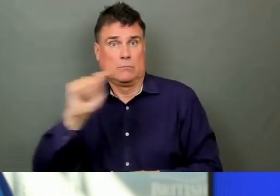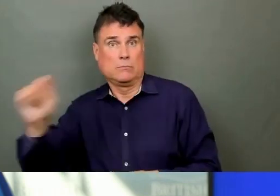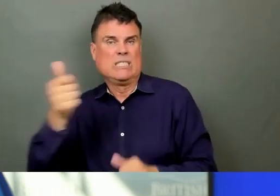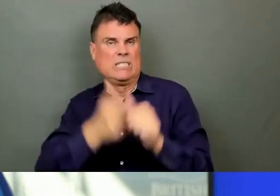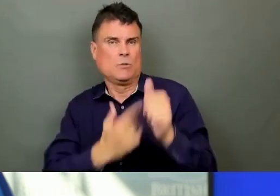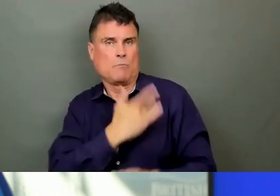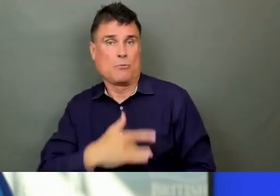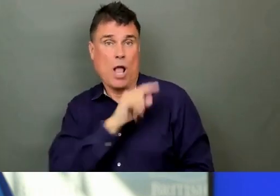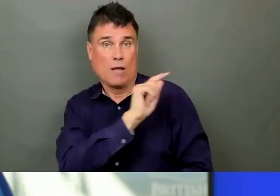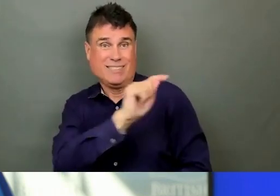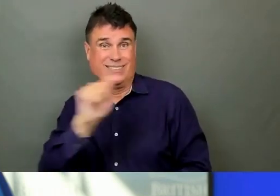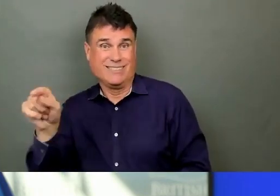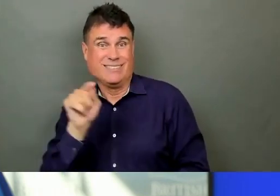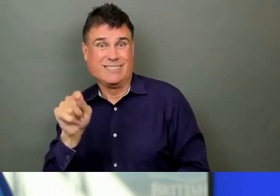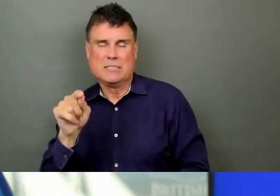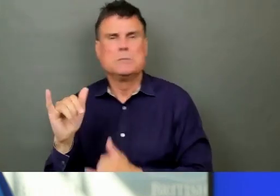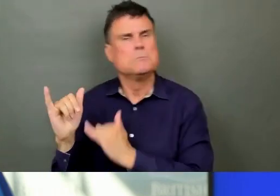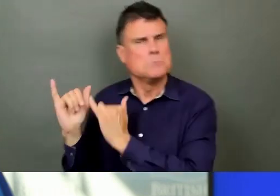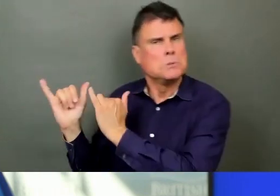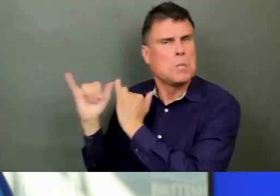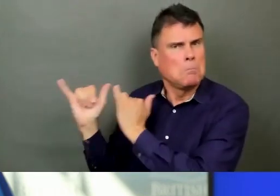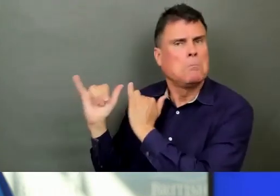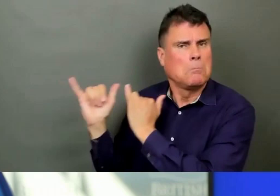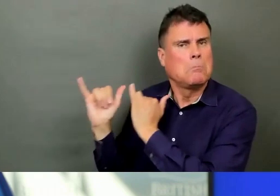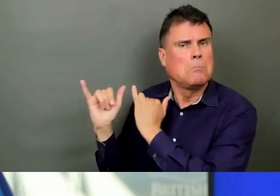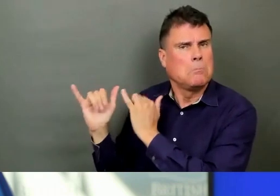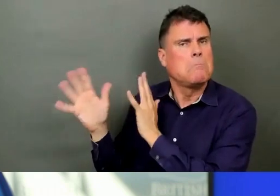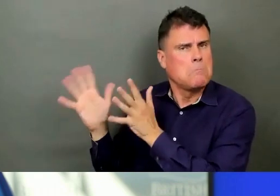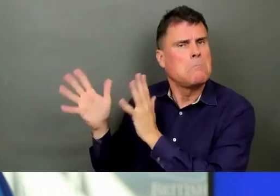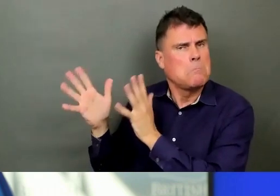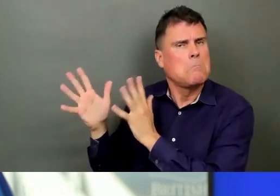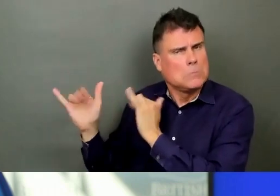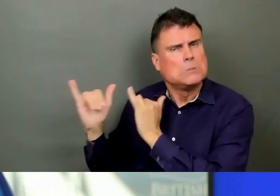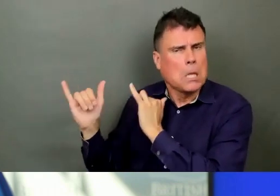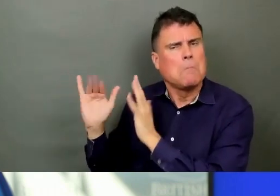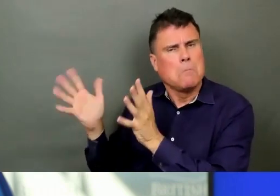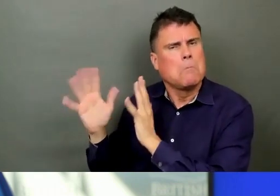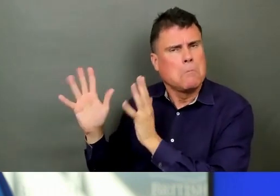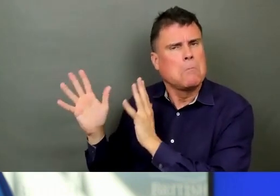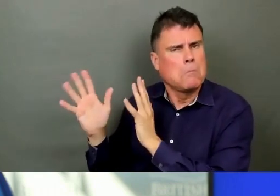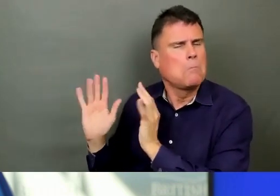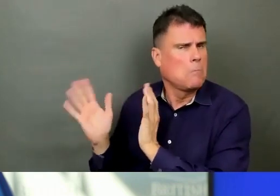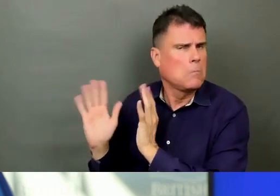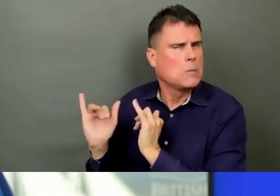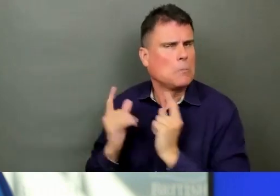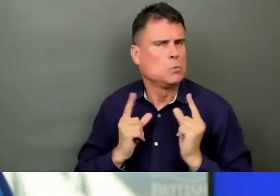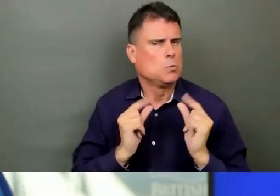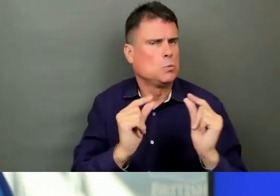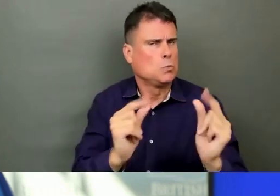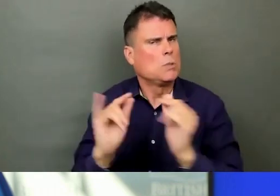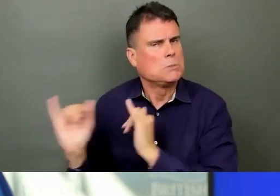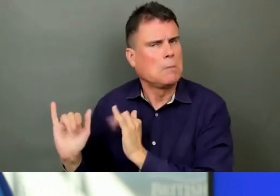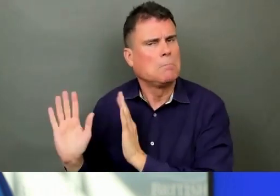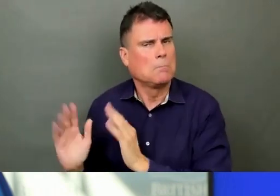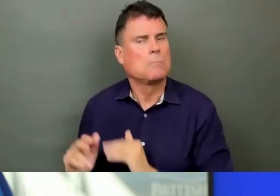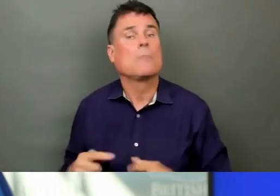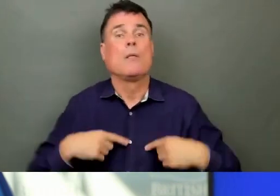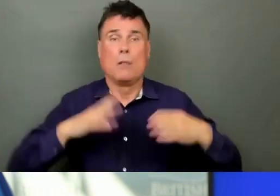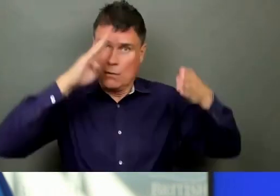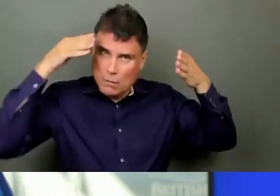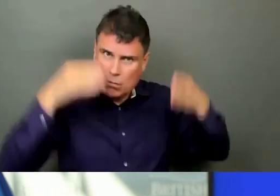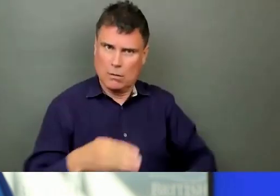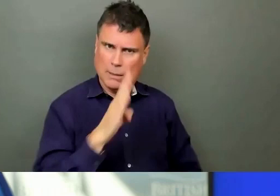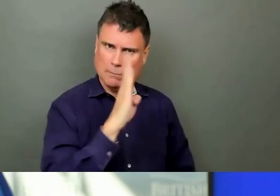Let's be clear, there's three sorts of things we need to do. We need to raise vaccination levels, and we are. We need to answer questions. Last night,